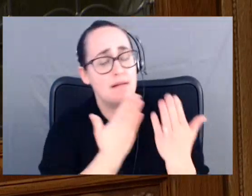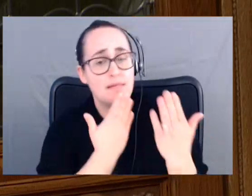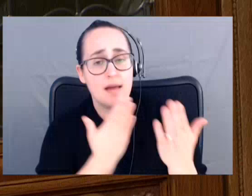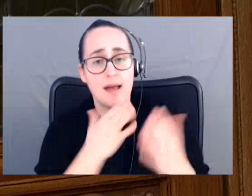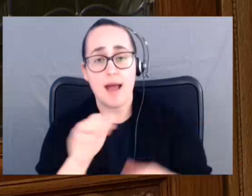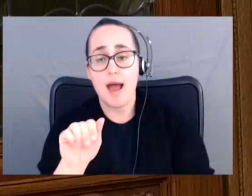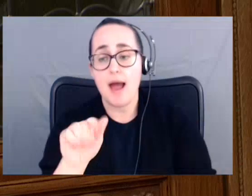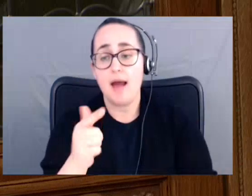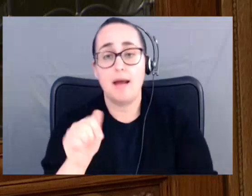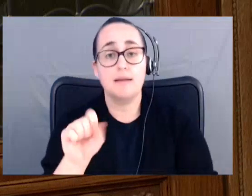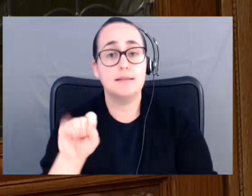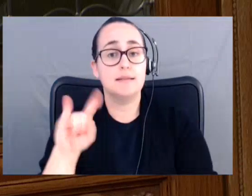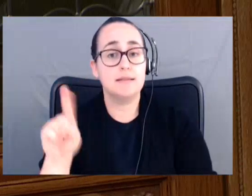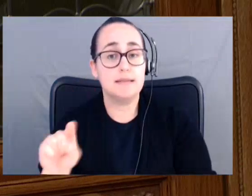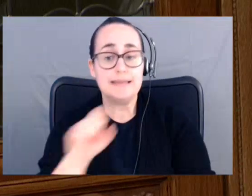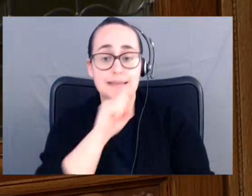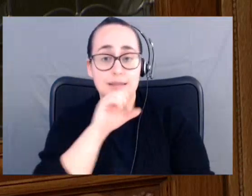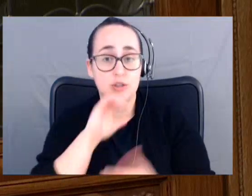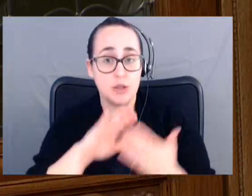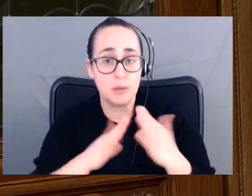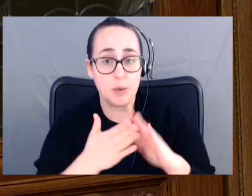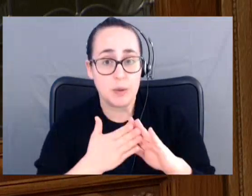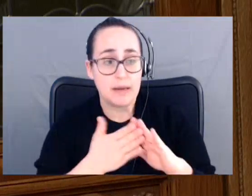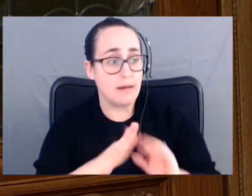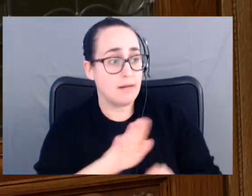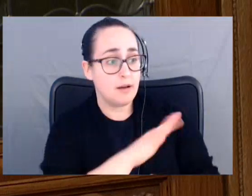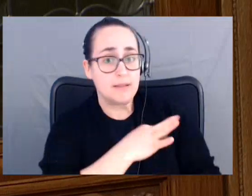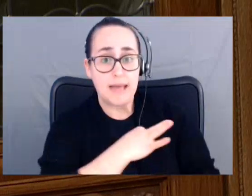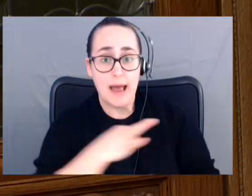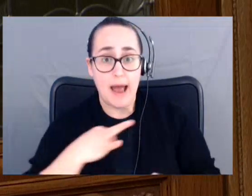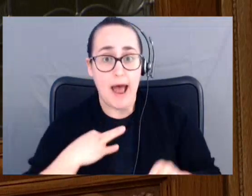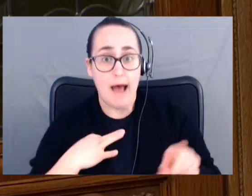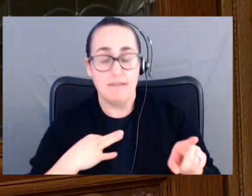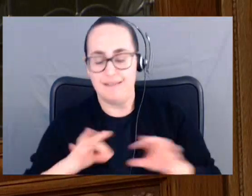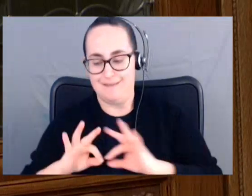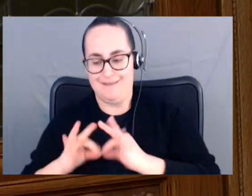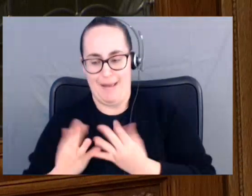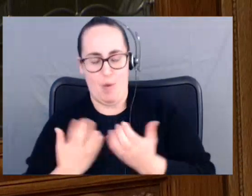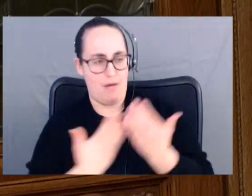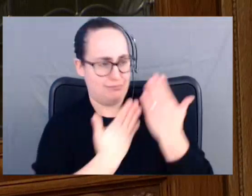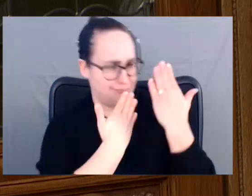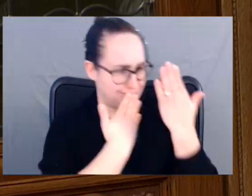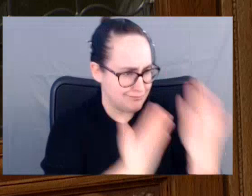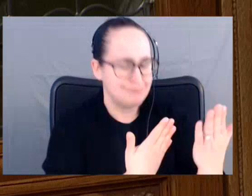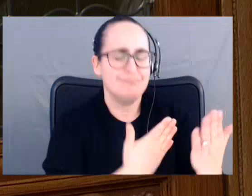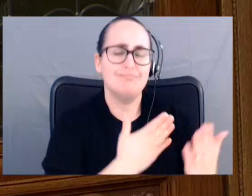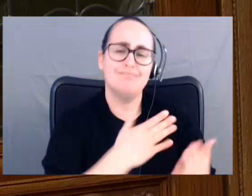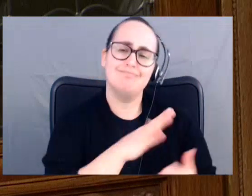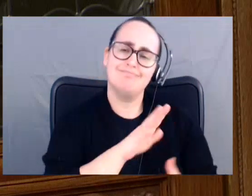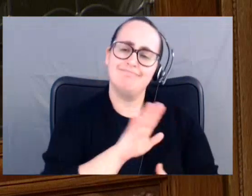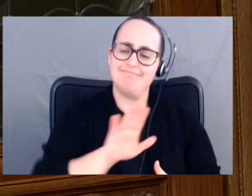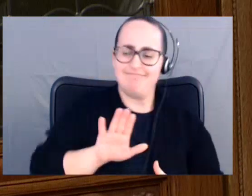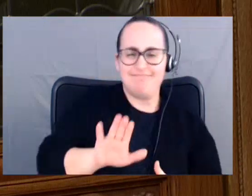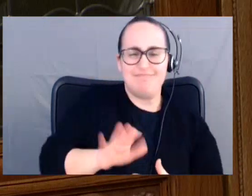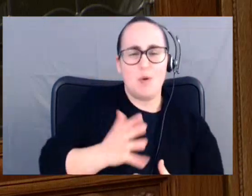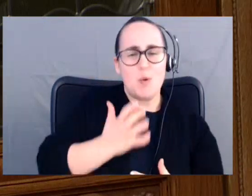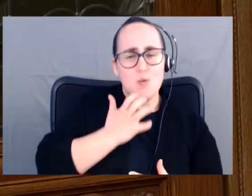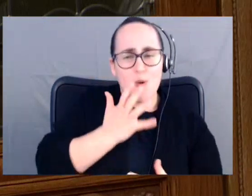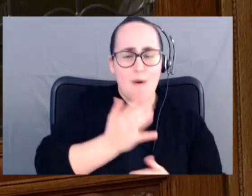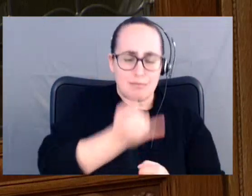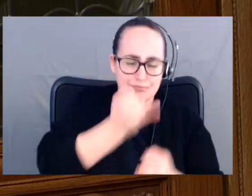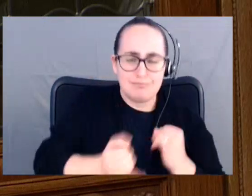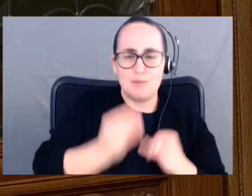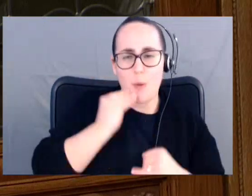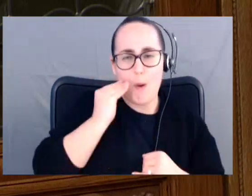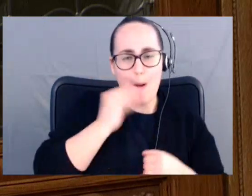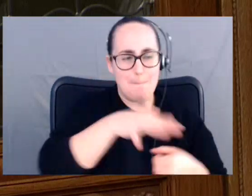who created a warm and welcoming final home for teacher Ted. Honourable Speaker, I count myself as extremely fortunate to